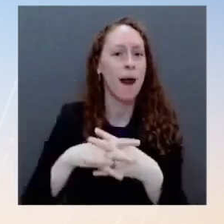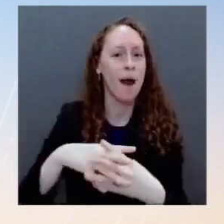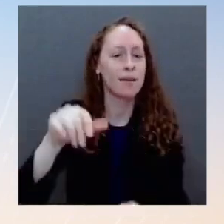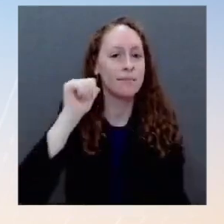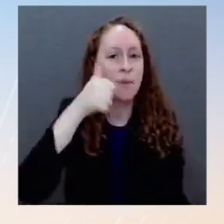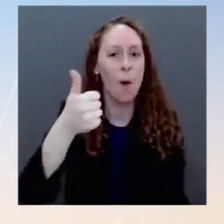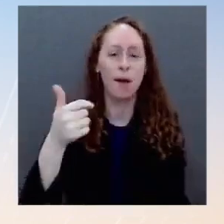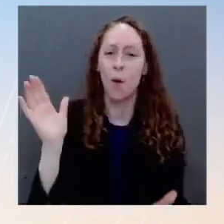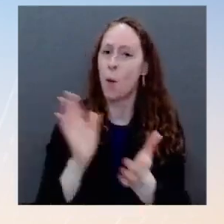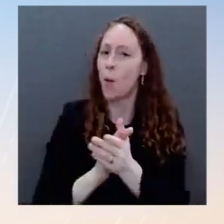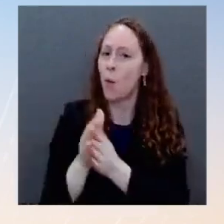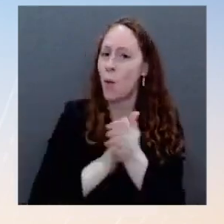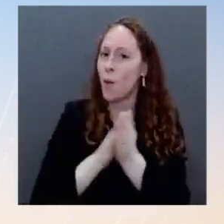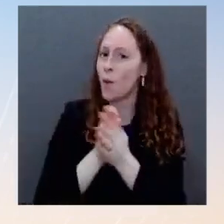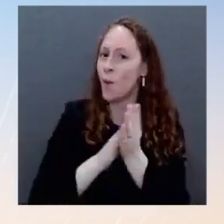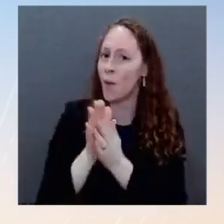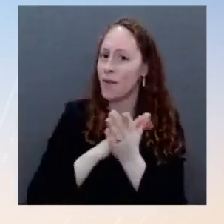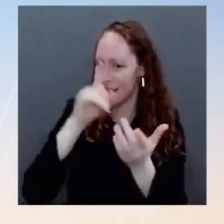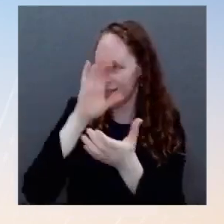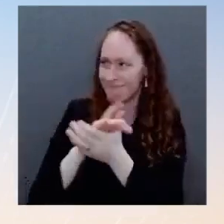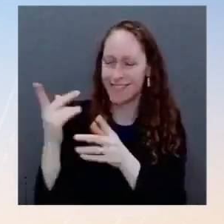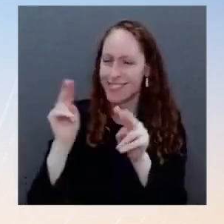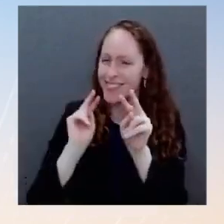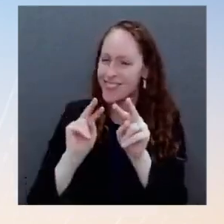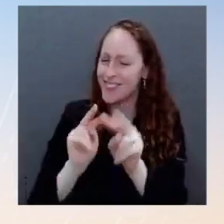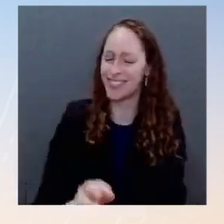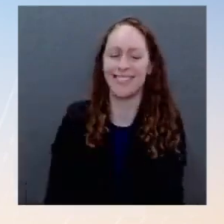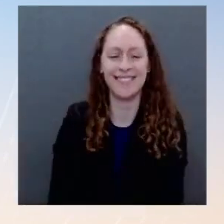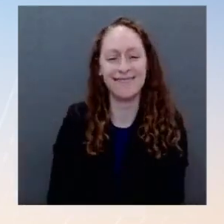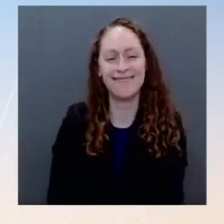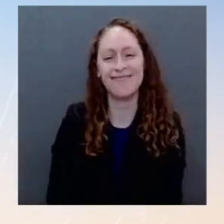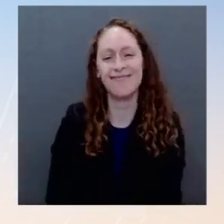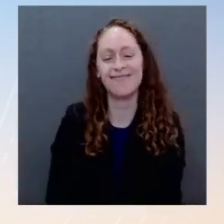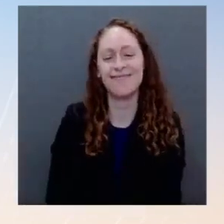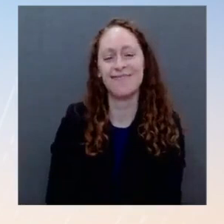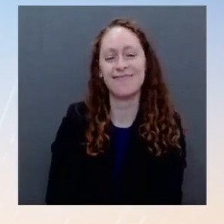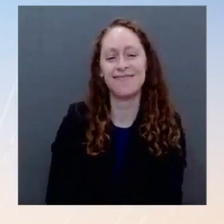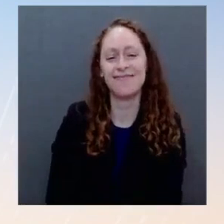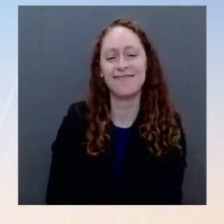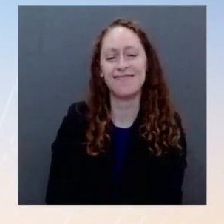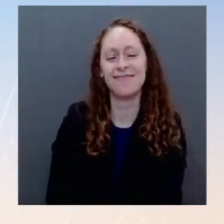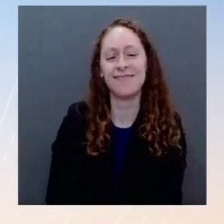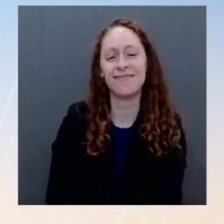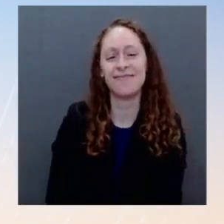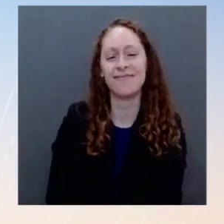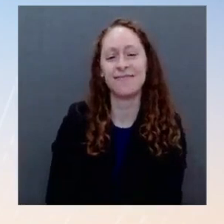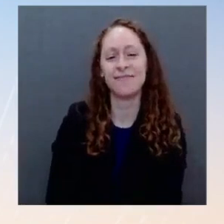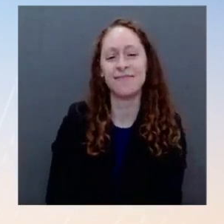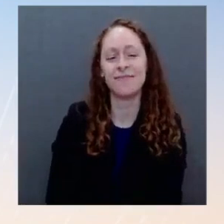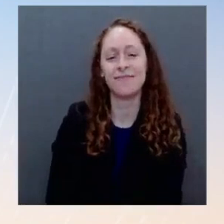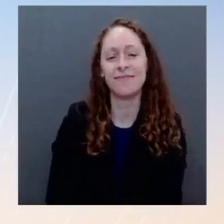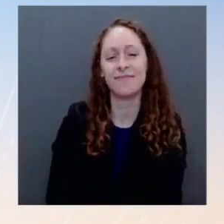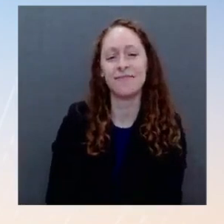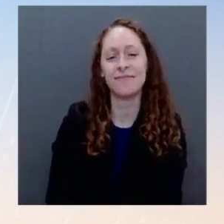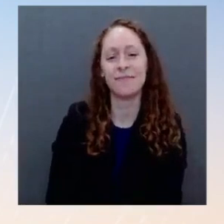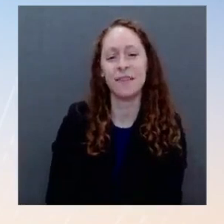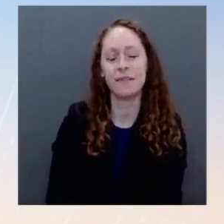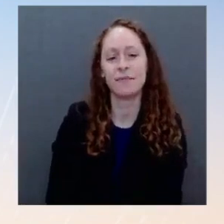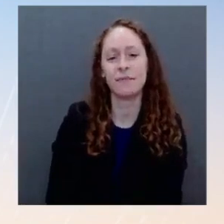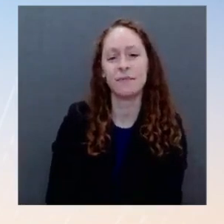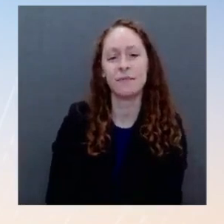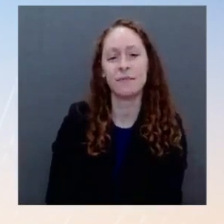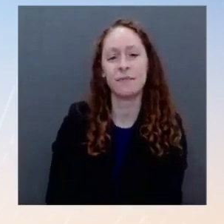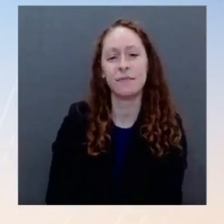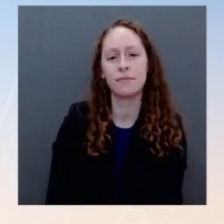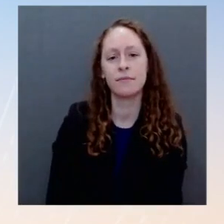Now that the dust has settled, are there any steps the administration is going to take going forward with respect to the vaccine mandate? And have you found that it was a success? And then